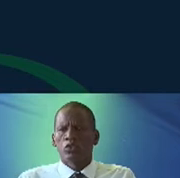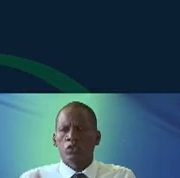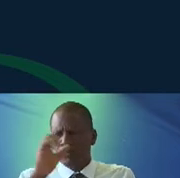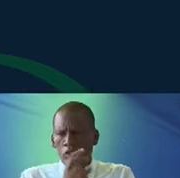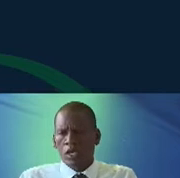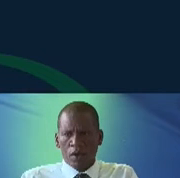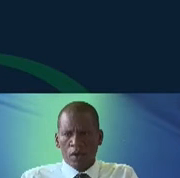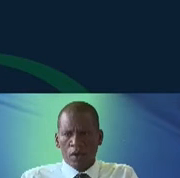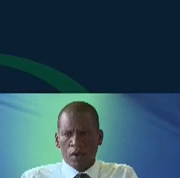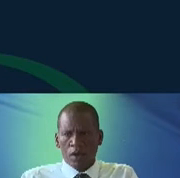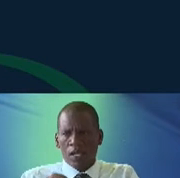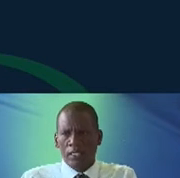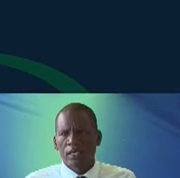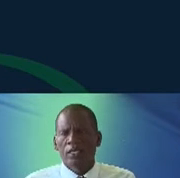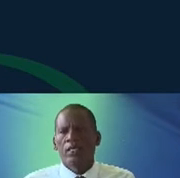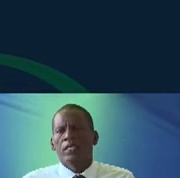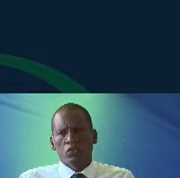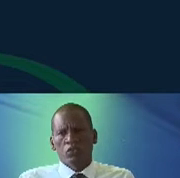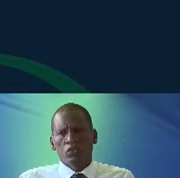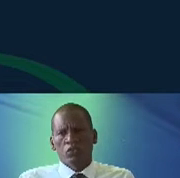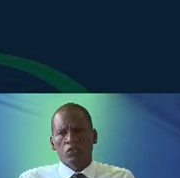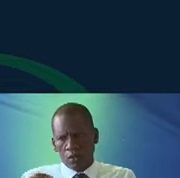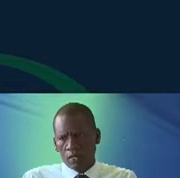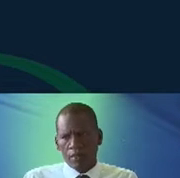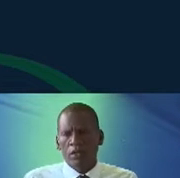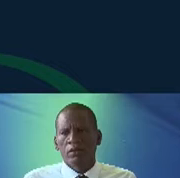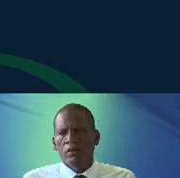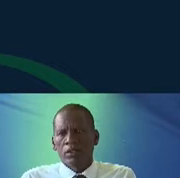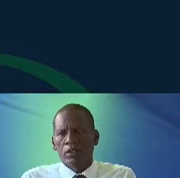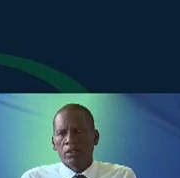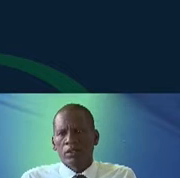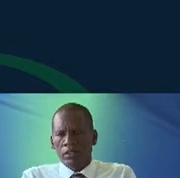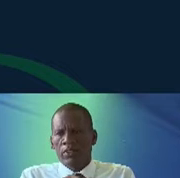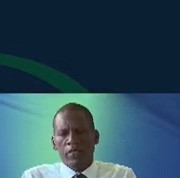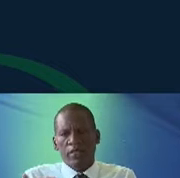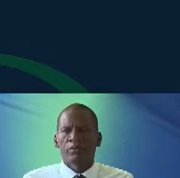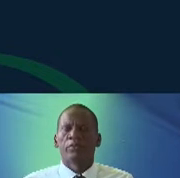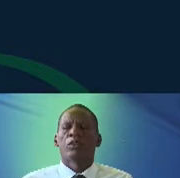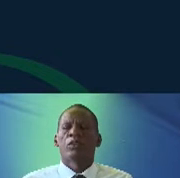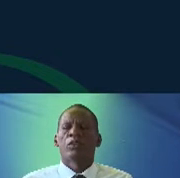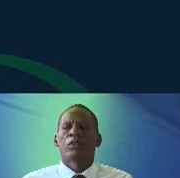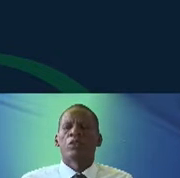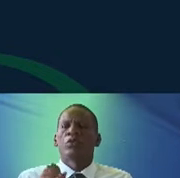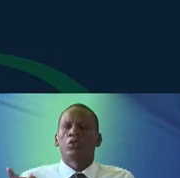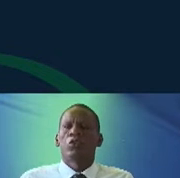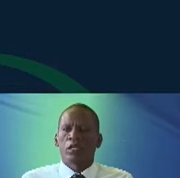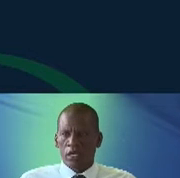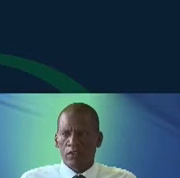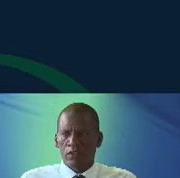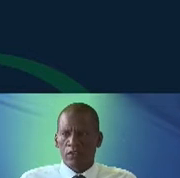museumify our culture. And I don't think museumify is a word, but it does the thing. It is We shouldn't